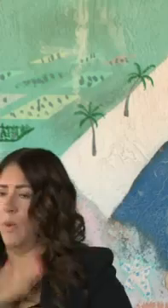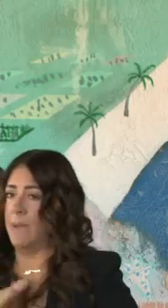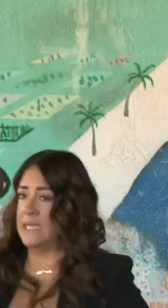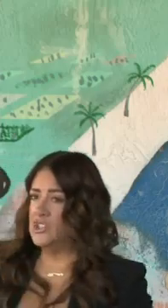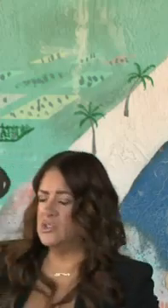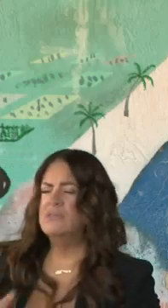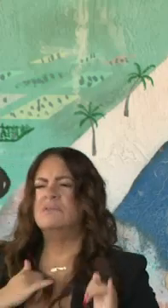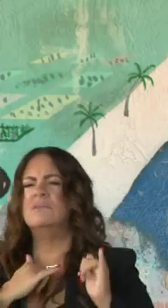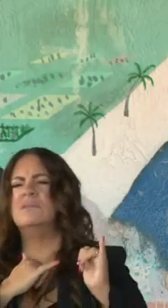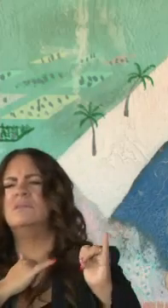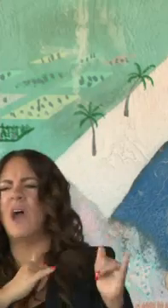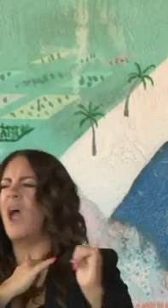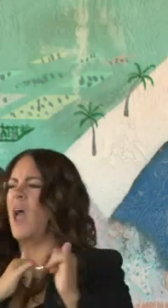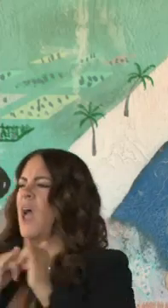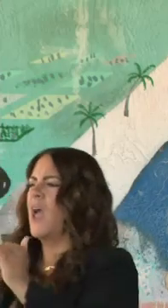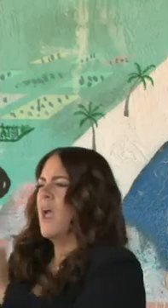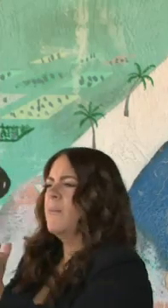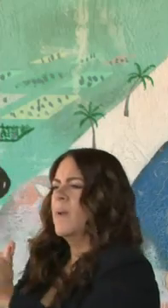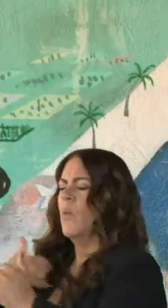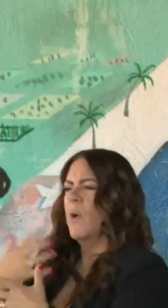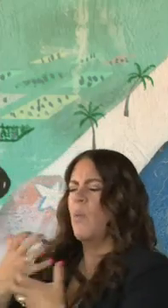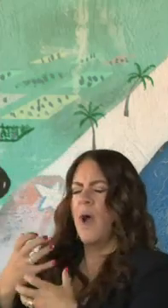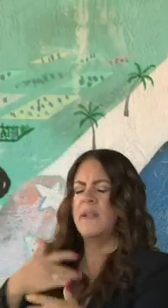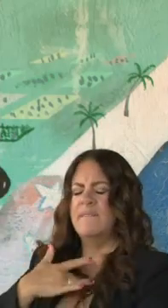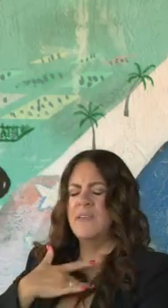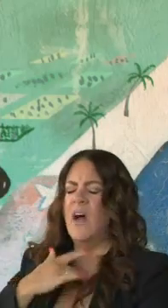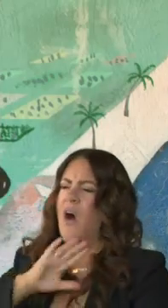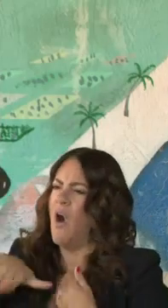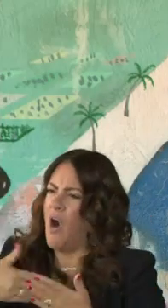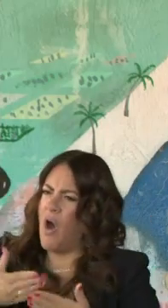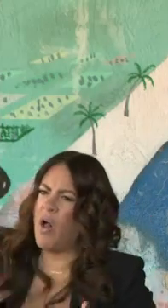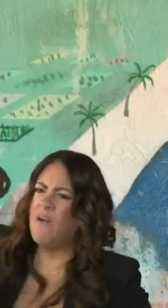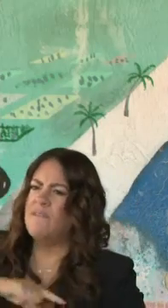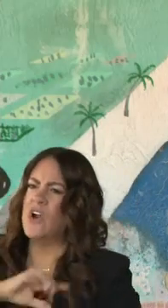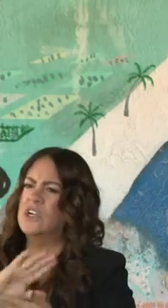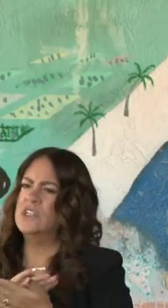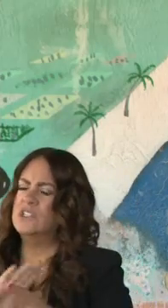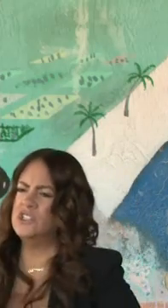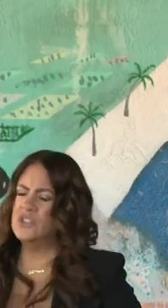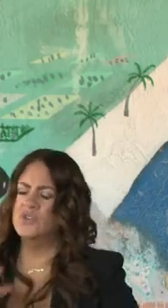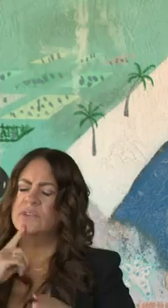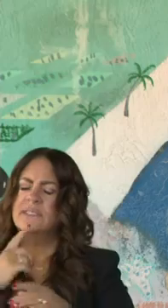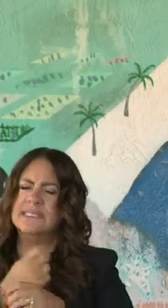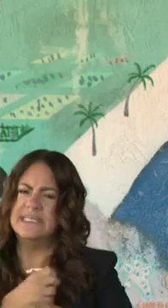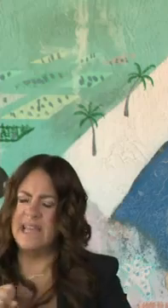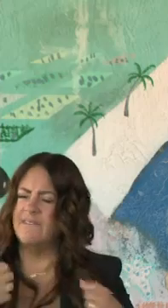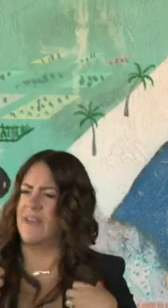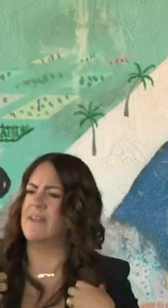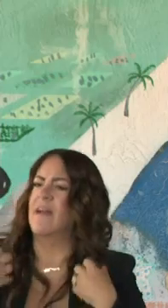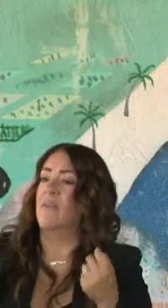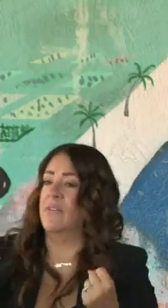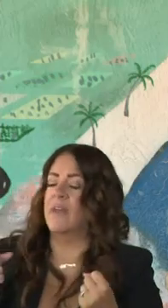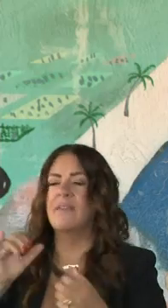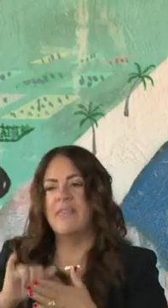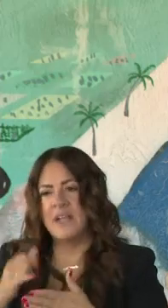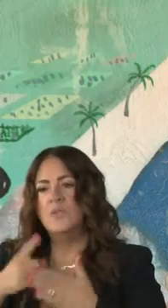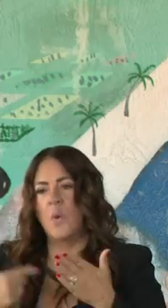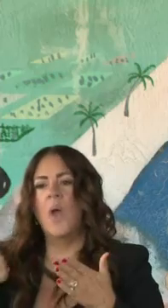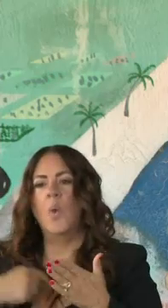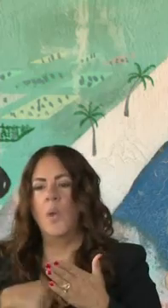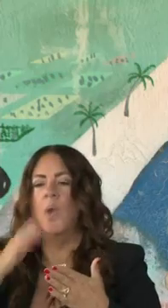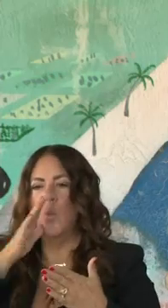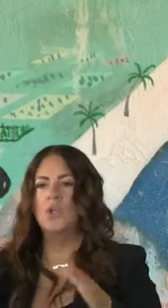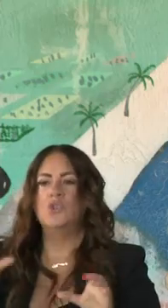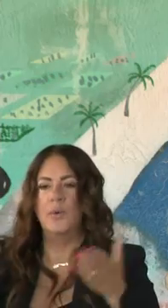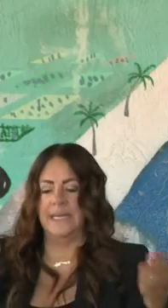power to keep our kids safe, to keep our kids healthy, and that's what we're doing here in the state of